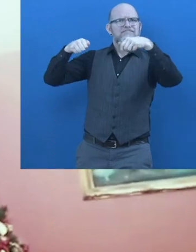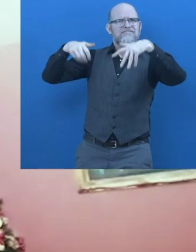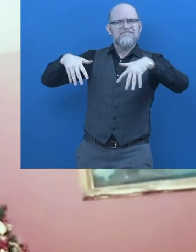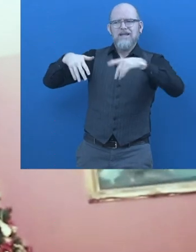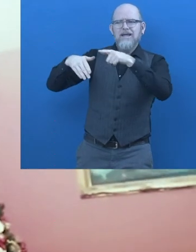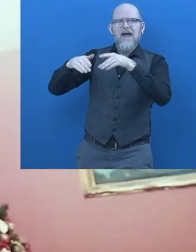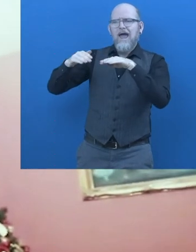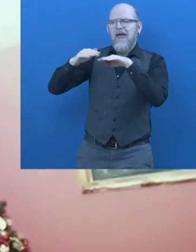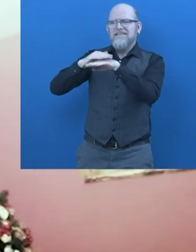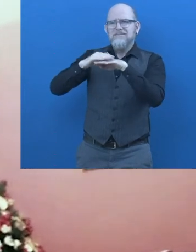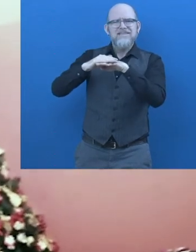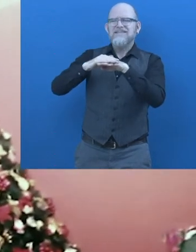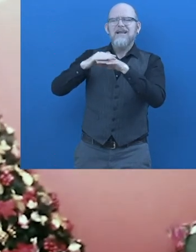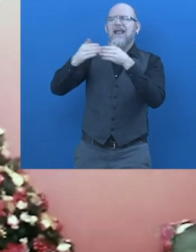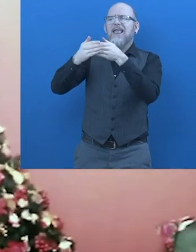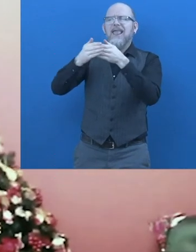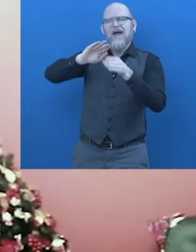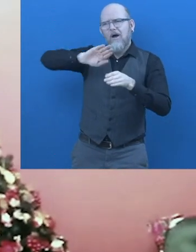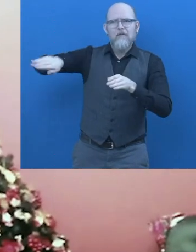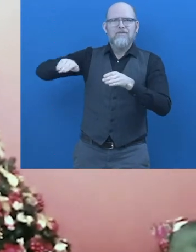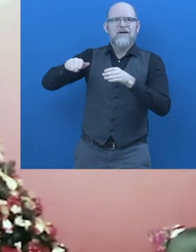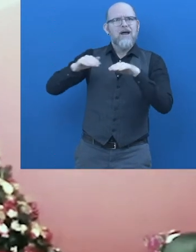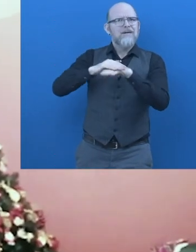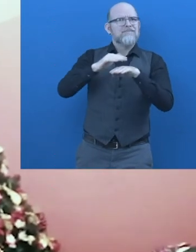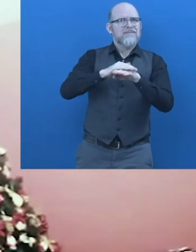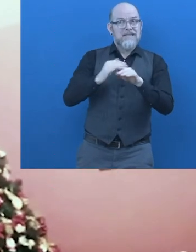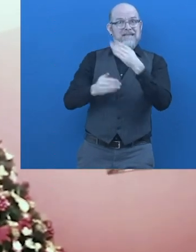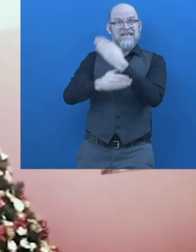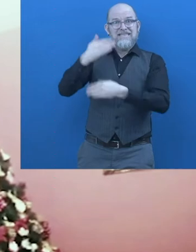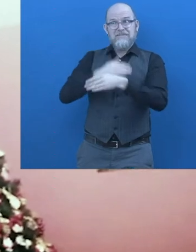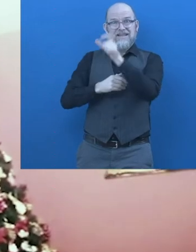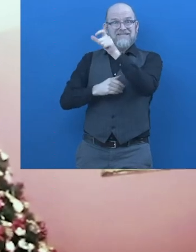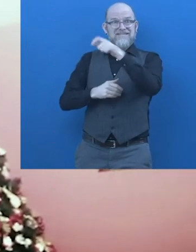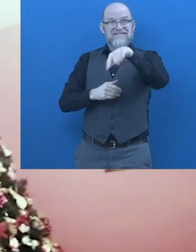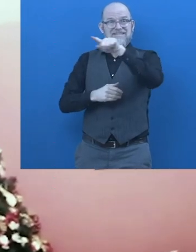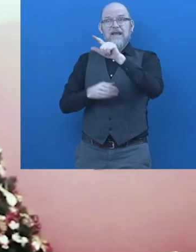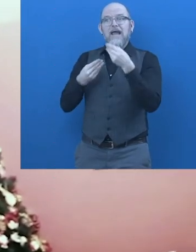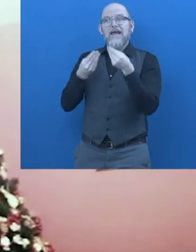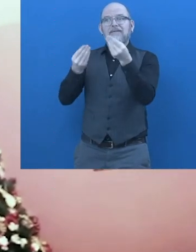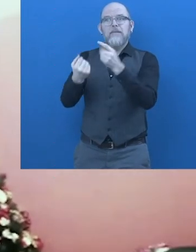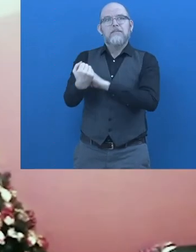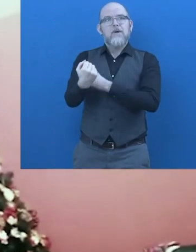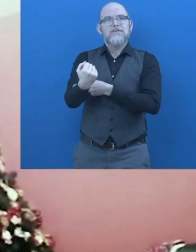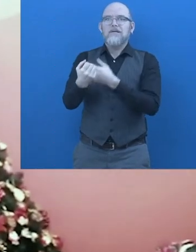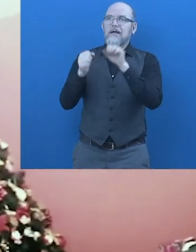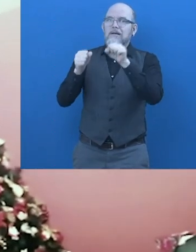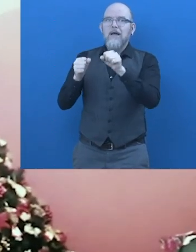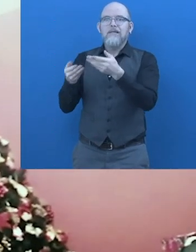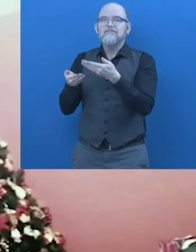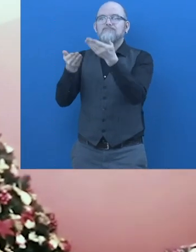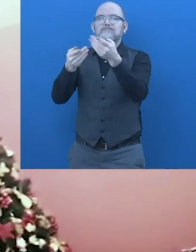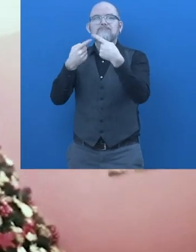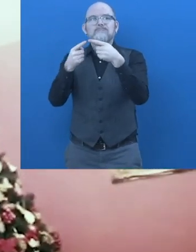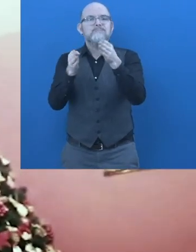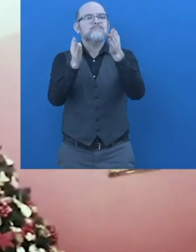way it is designed to tackle the structural and rooted barriers. It enables